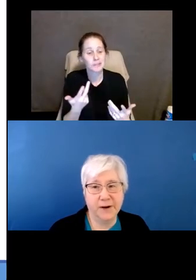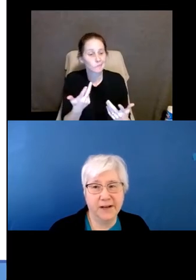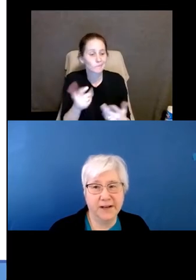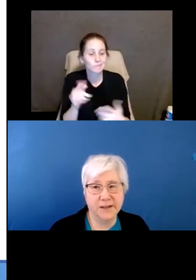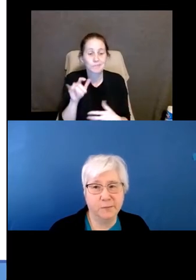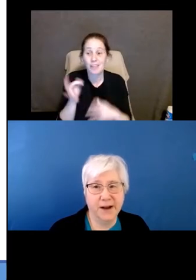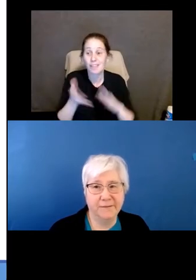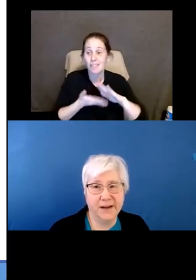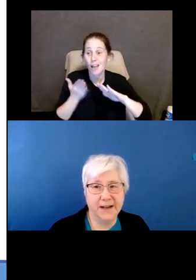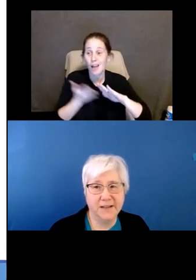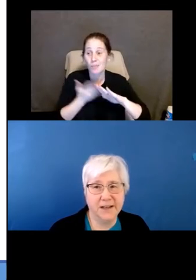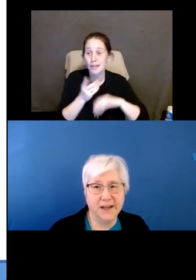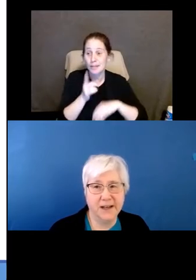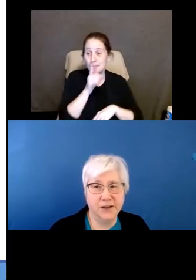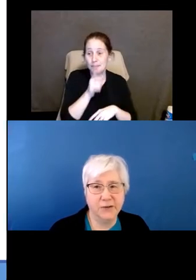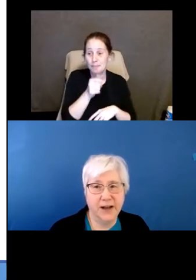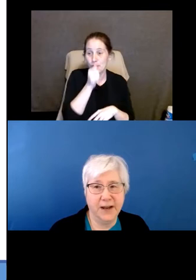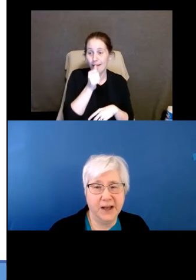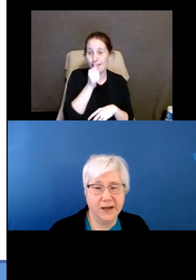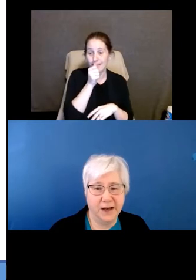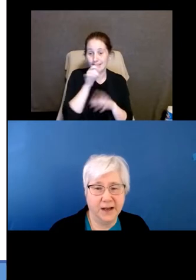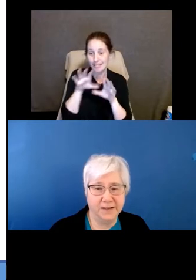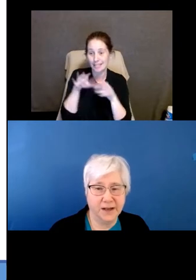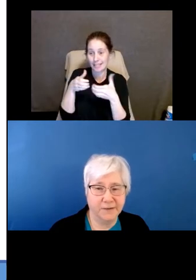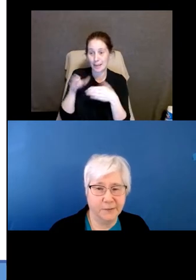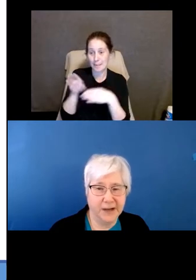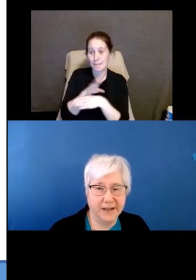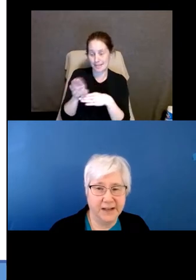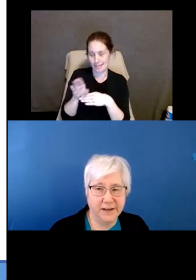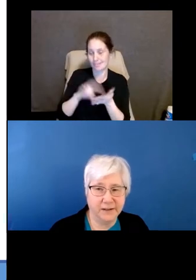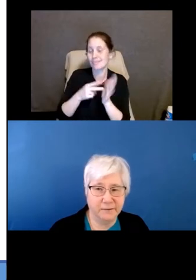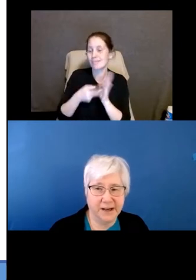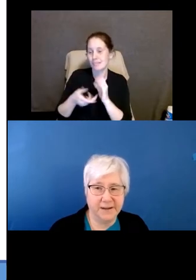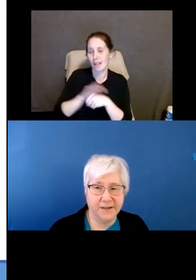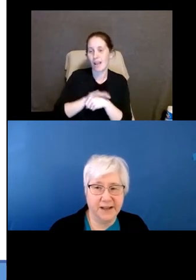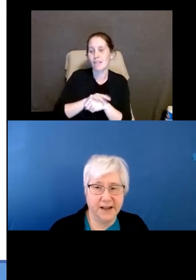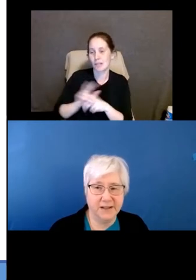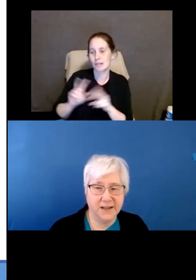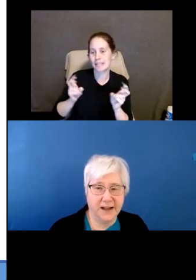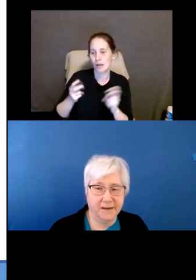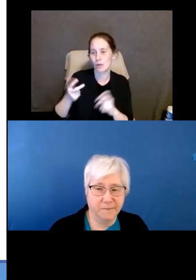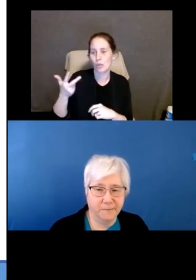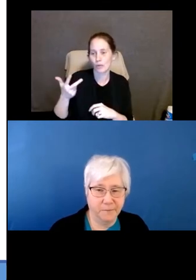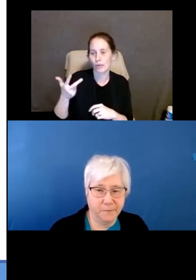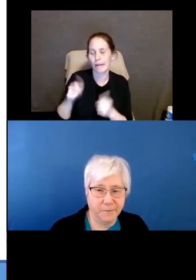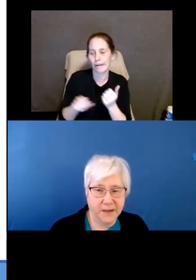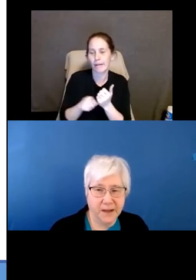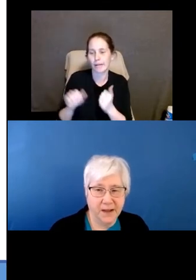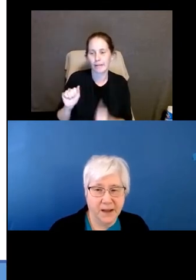it's operated as a private entity, you name it, it's covered by Title III of the ADA.